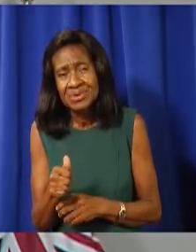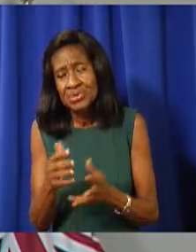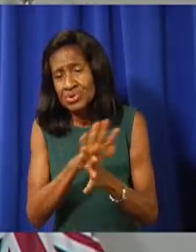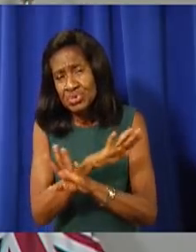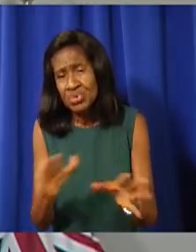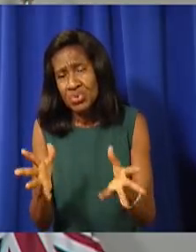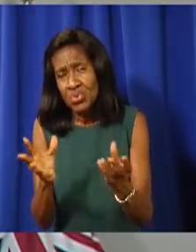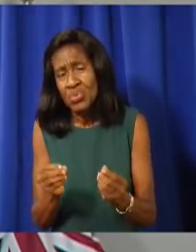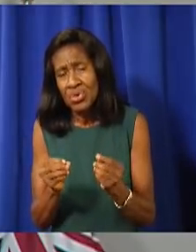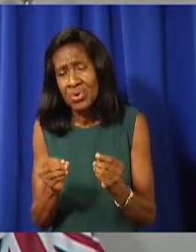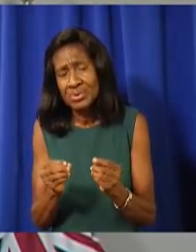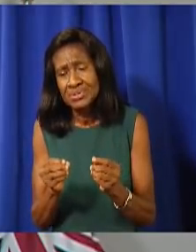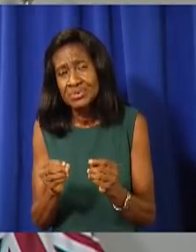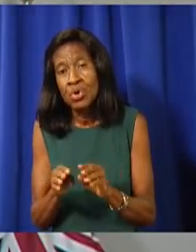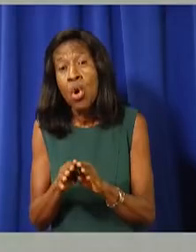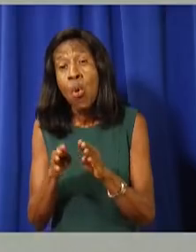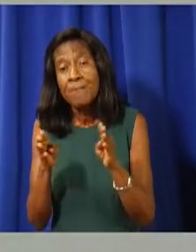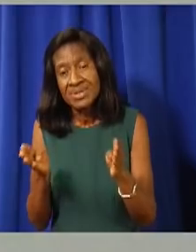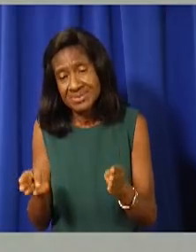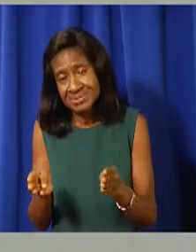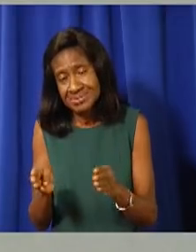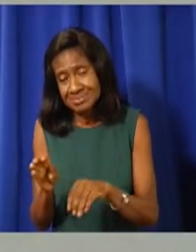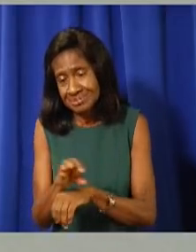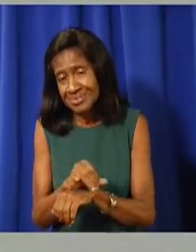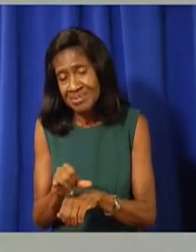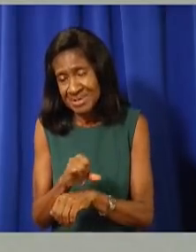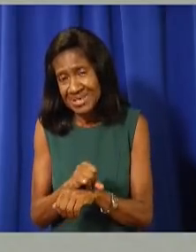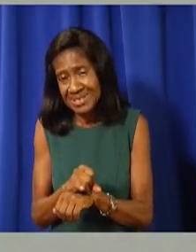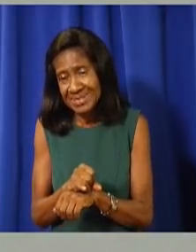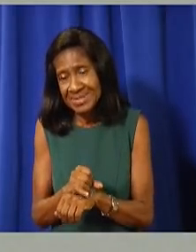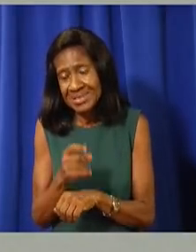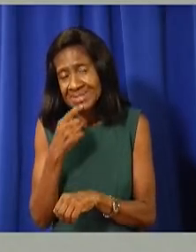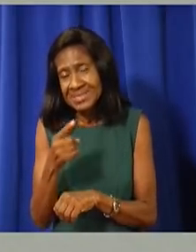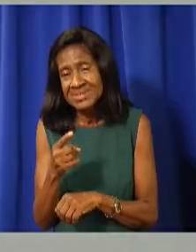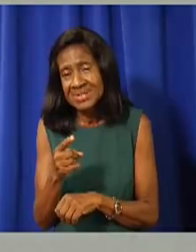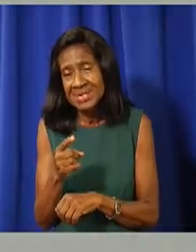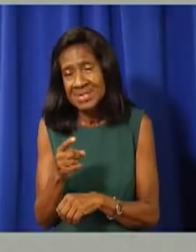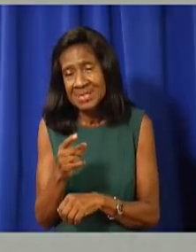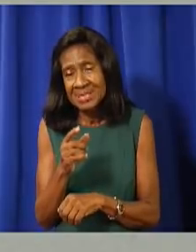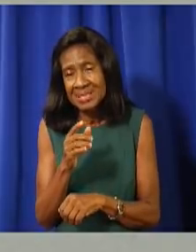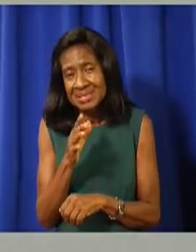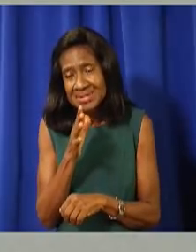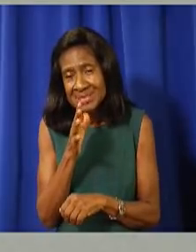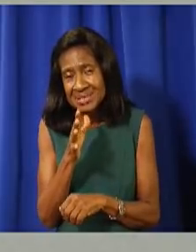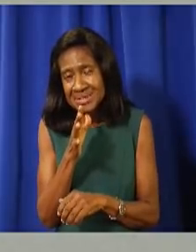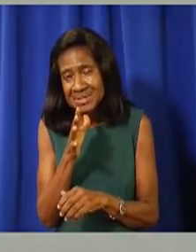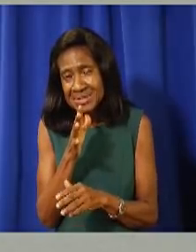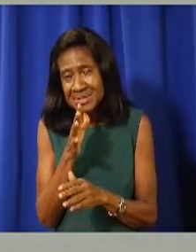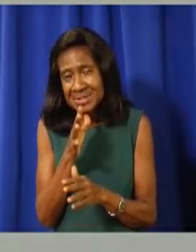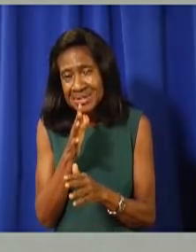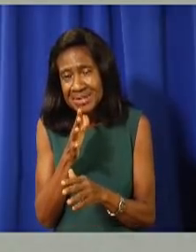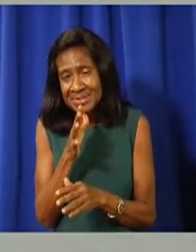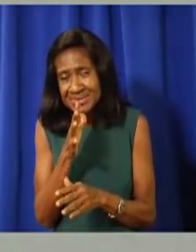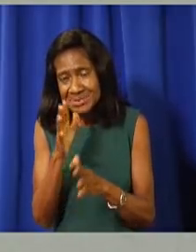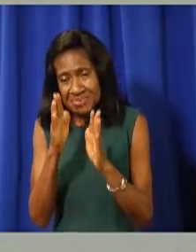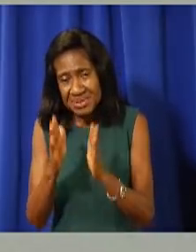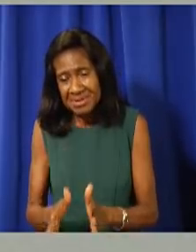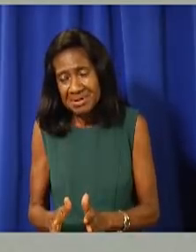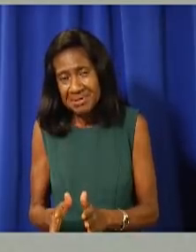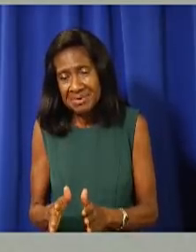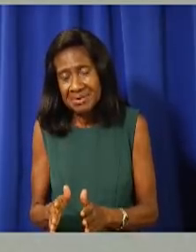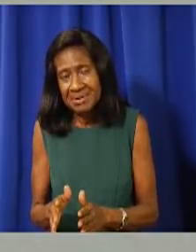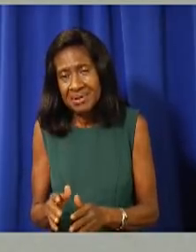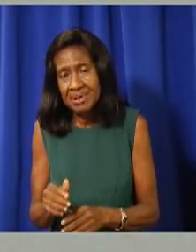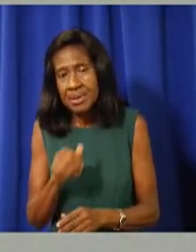the, the, the Speaker, um, I, I did see his, his post. He is not a part of caucus. Um,